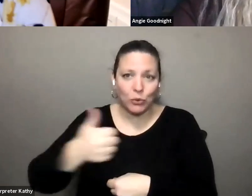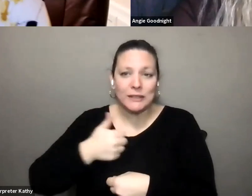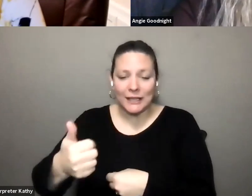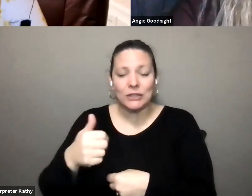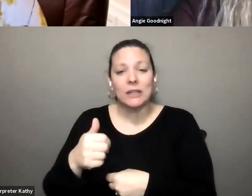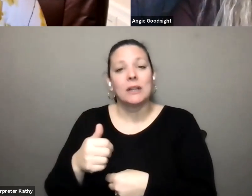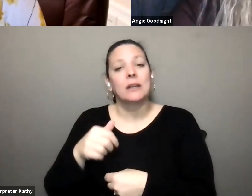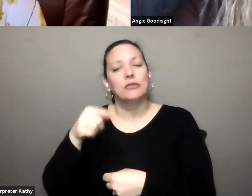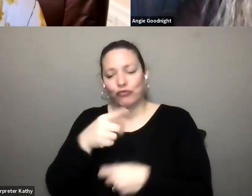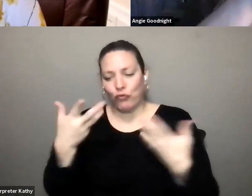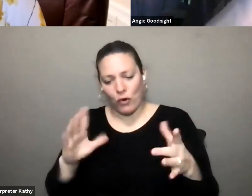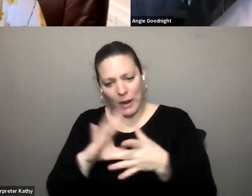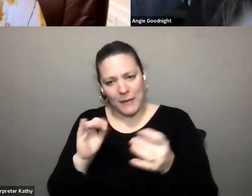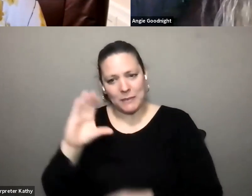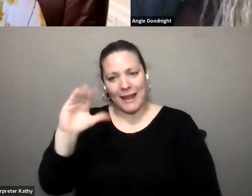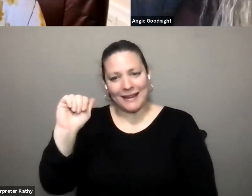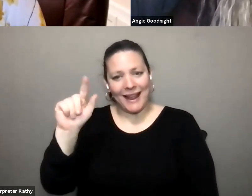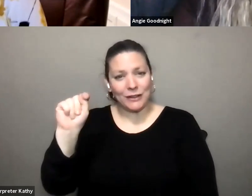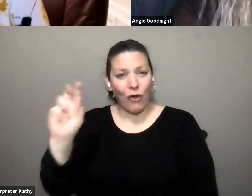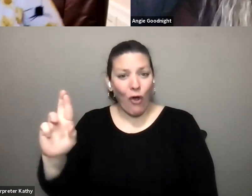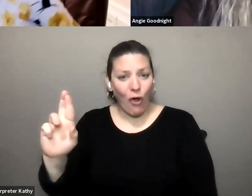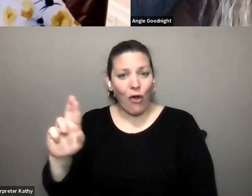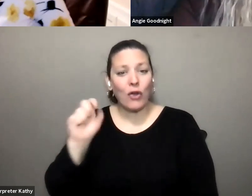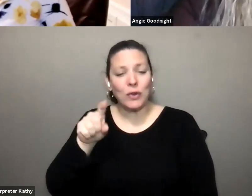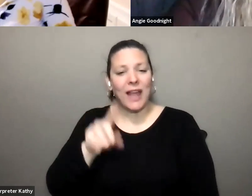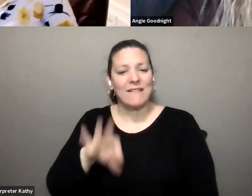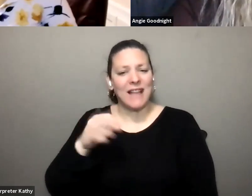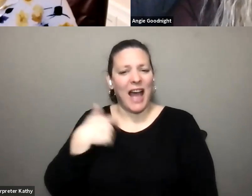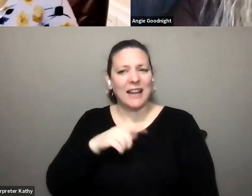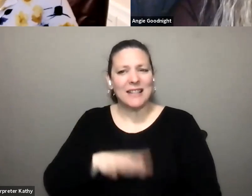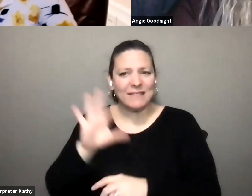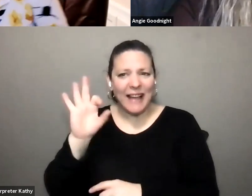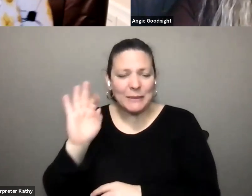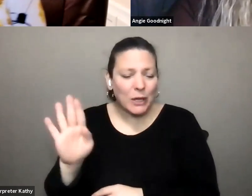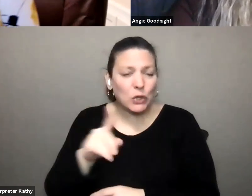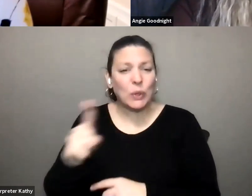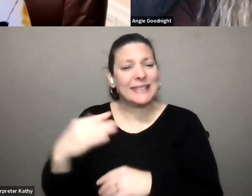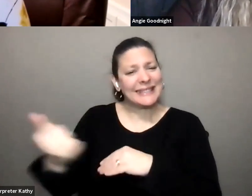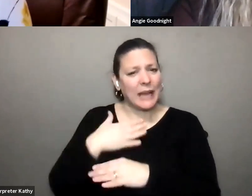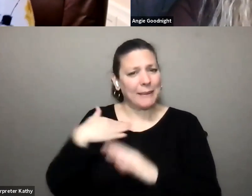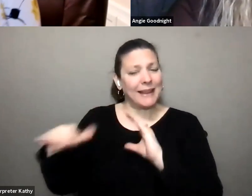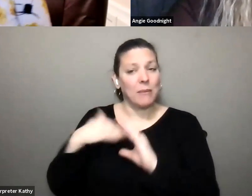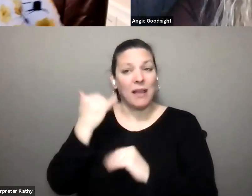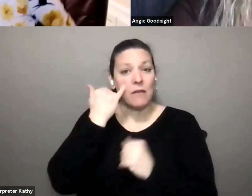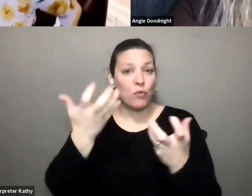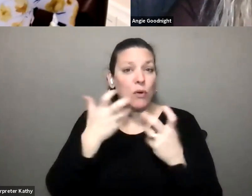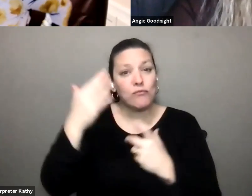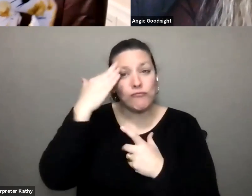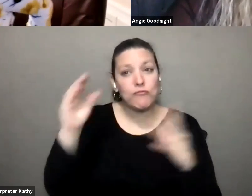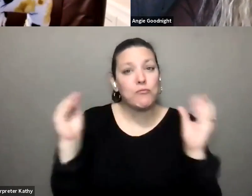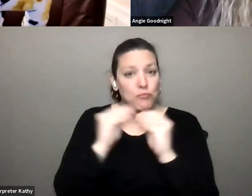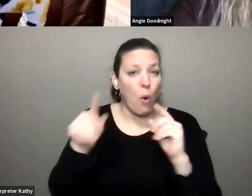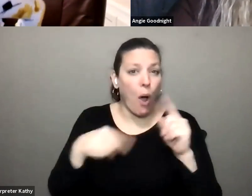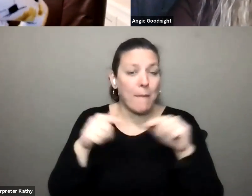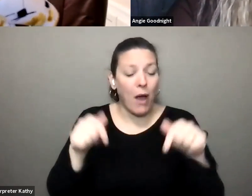as she mentioned about cater you can find us on facebook um you can send me an email if you'd like to know more about it